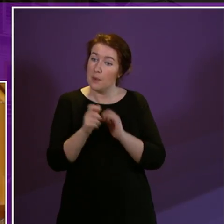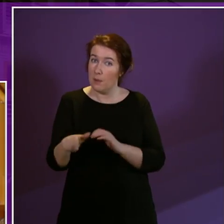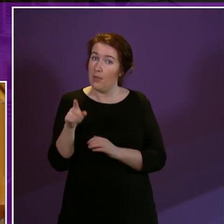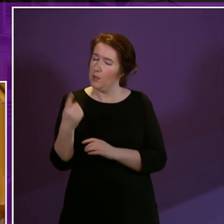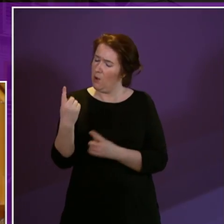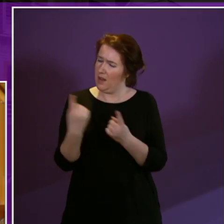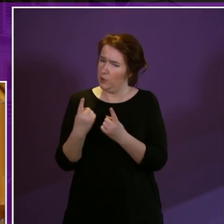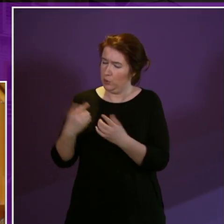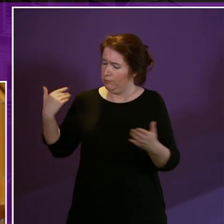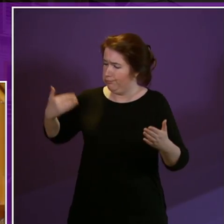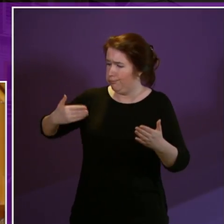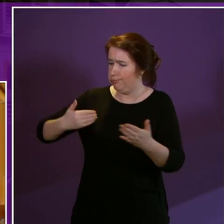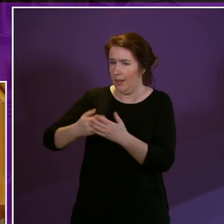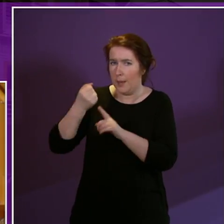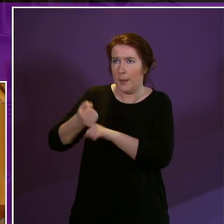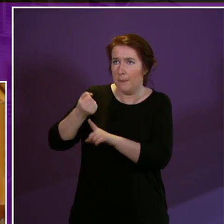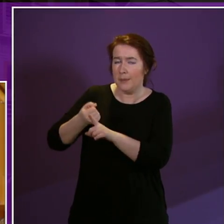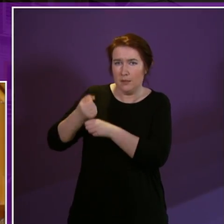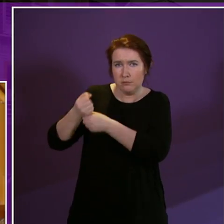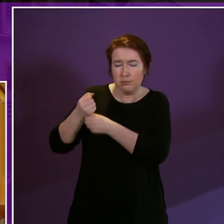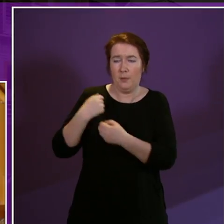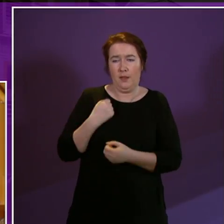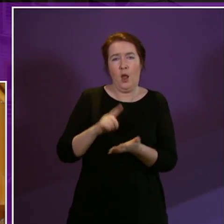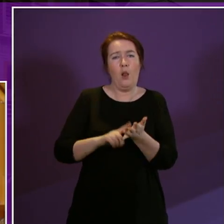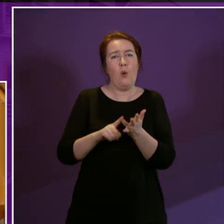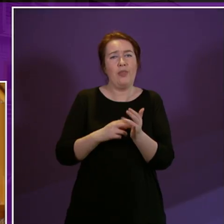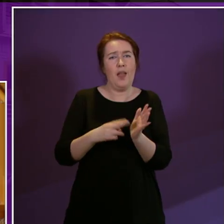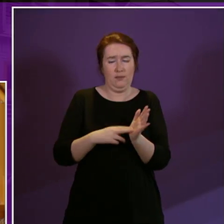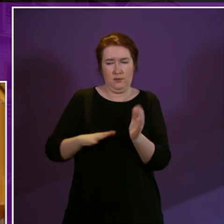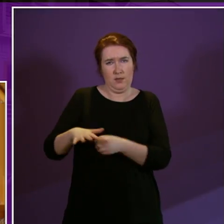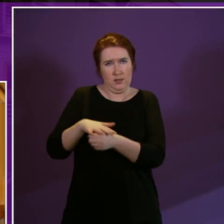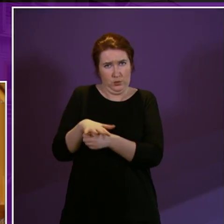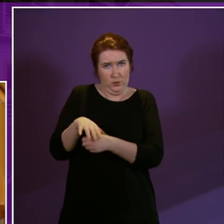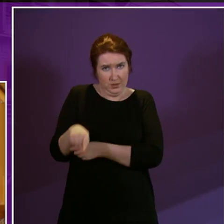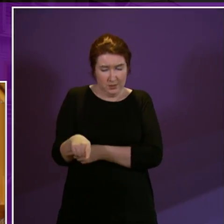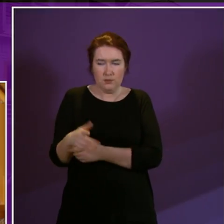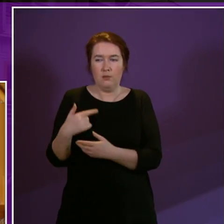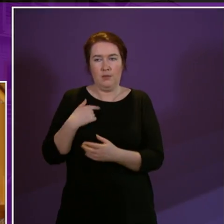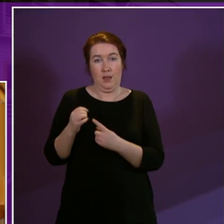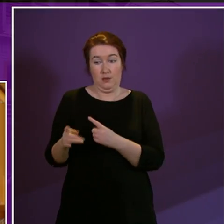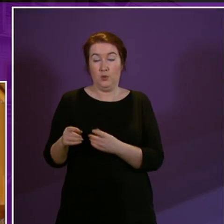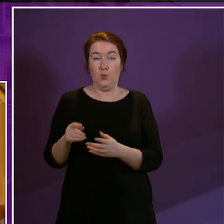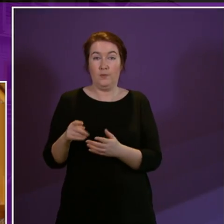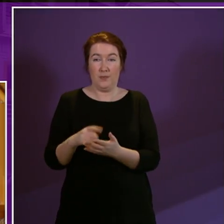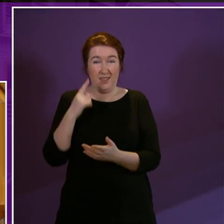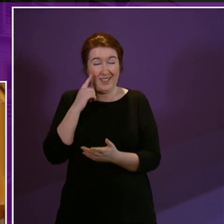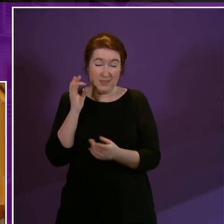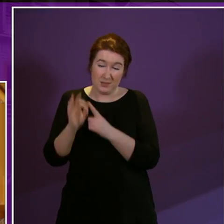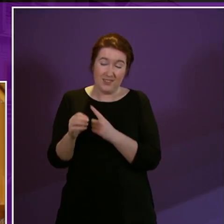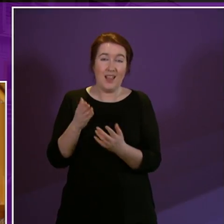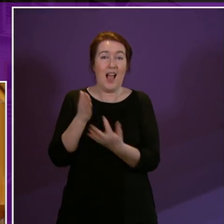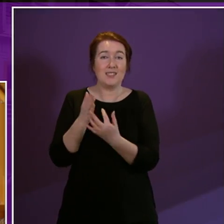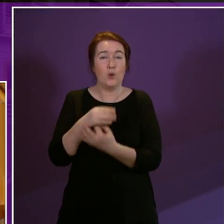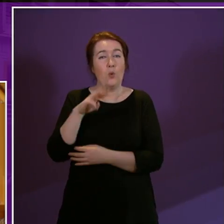I've been campaigning and working on with Lothian constituents since my election specifically in relation to access to Waverley Station